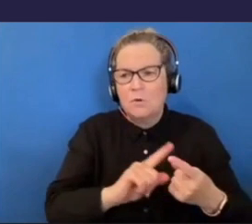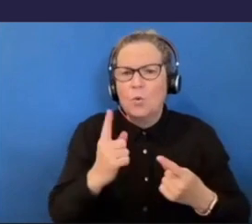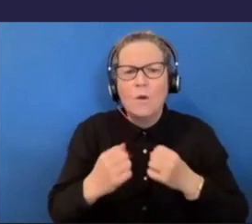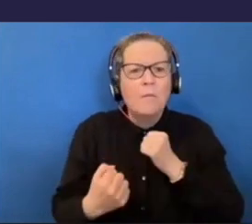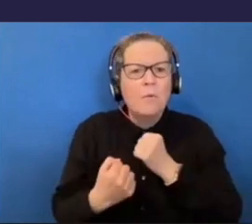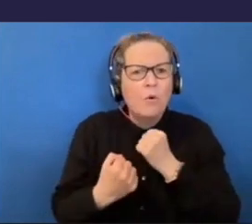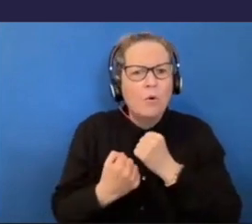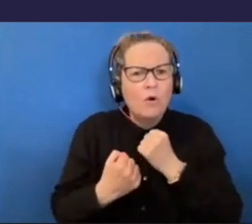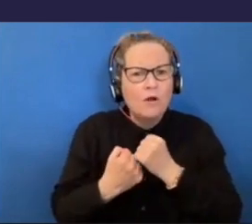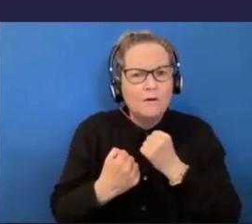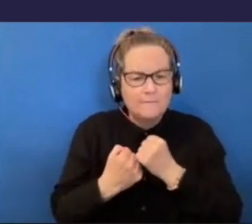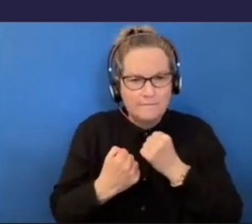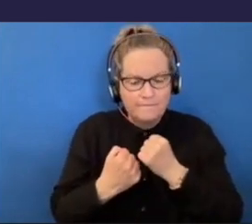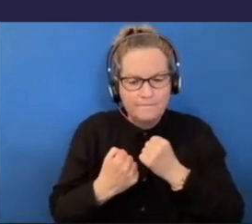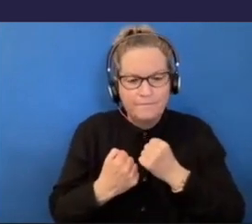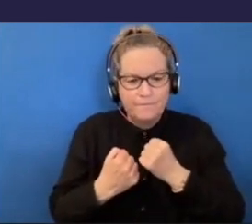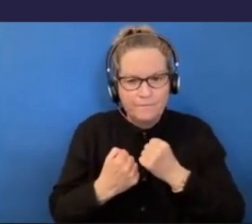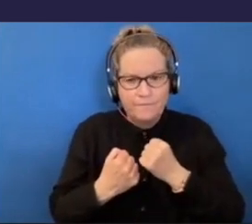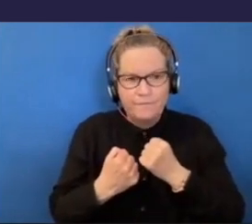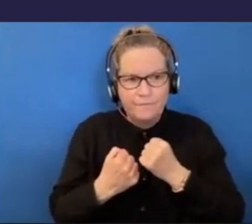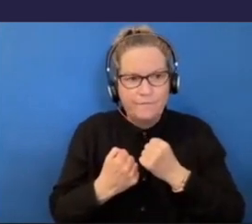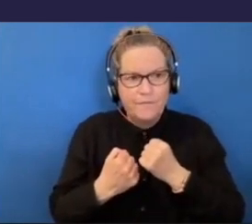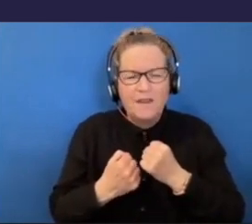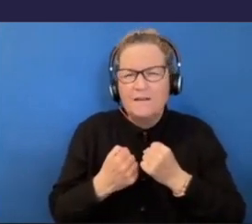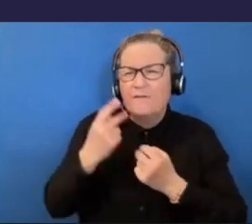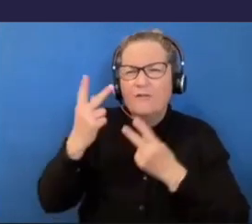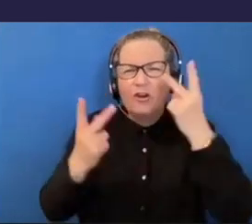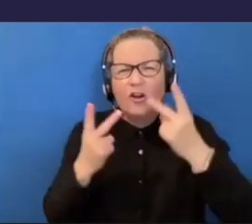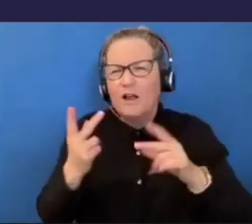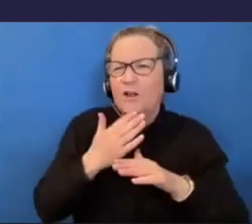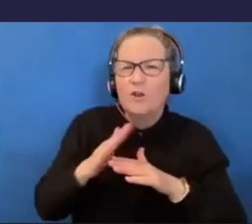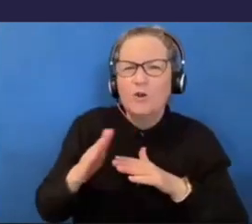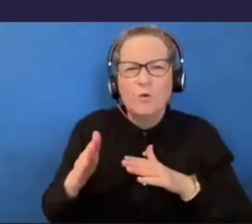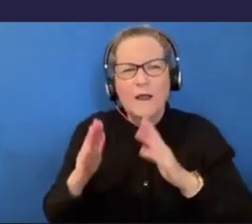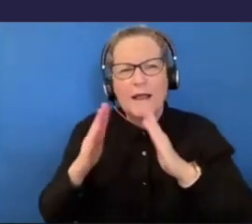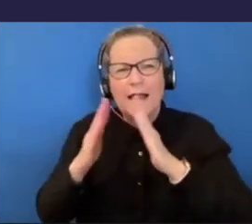in my life to find a new housemate who would be a great match for me.